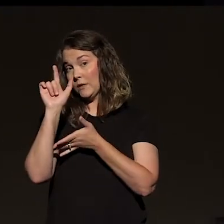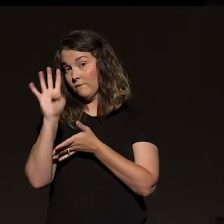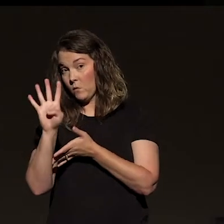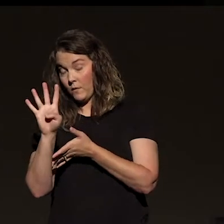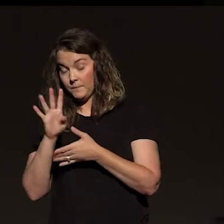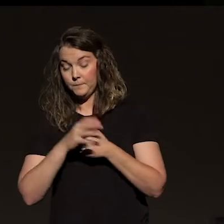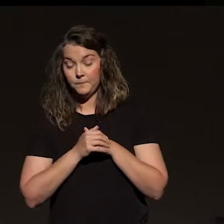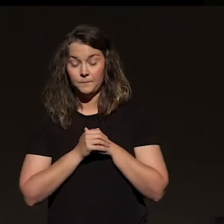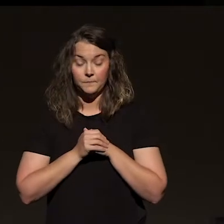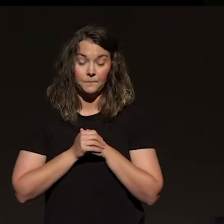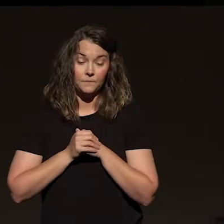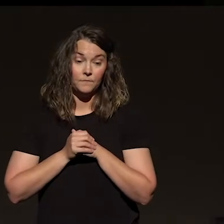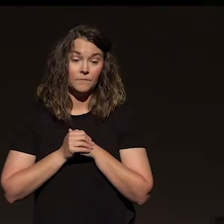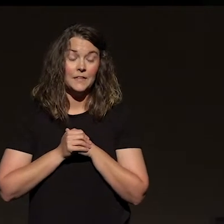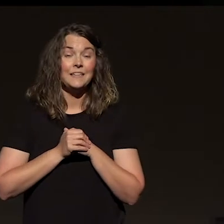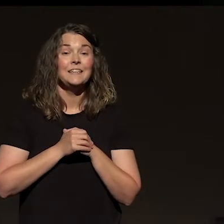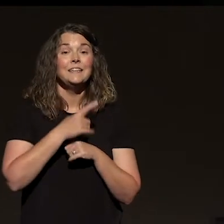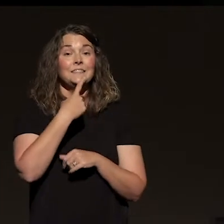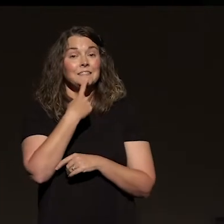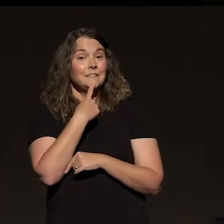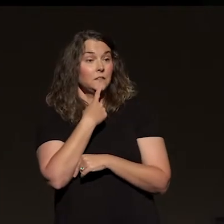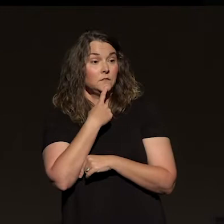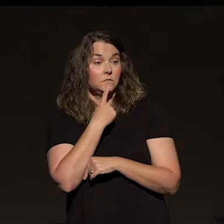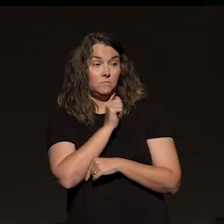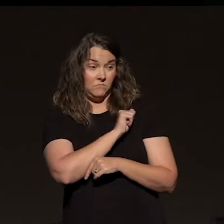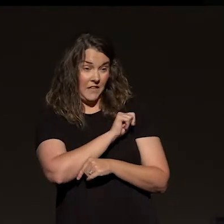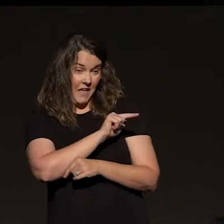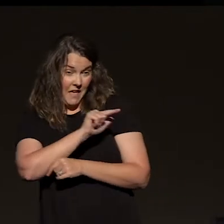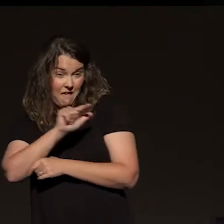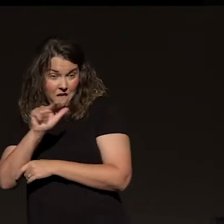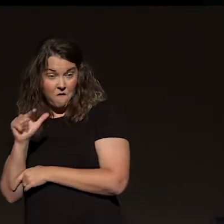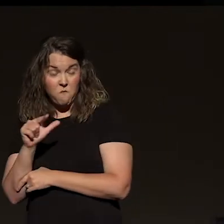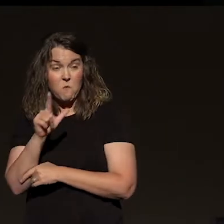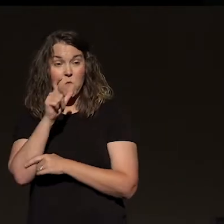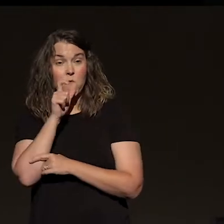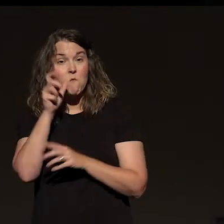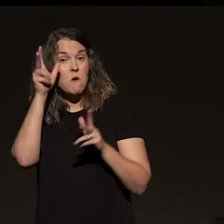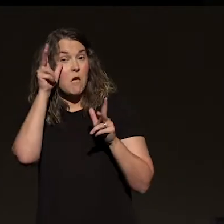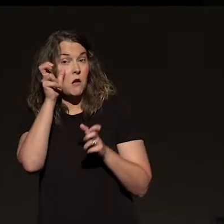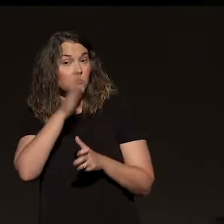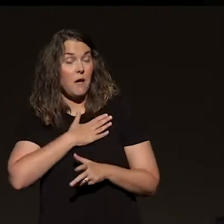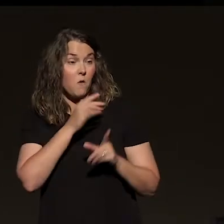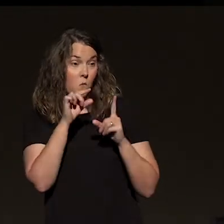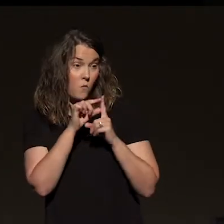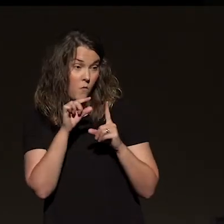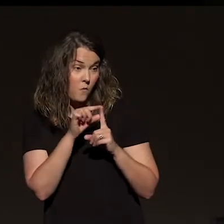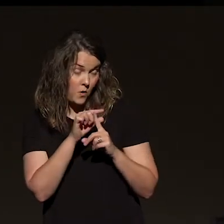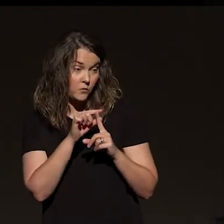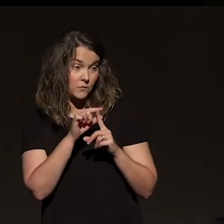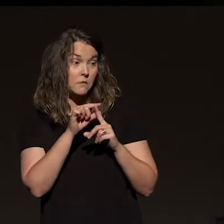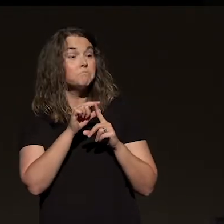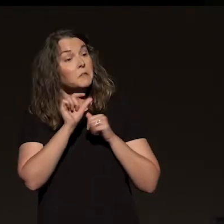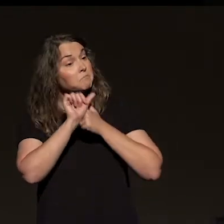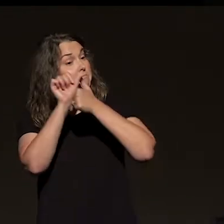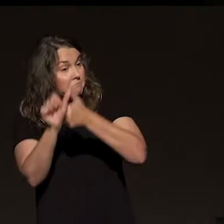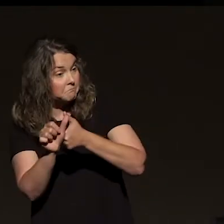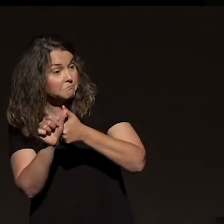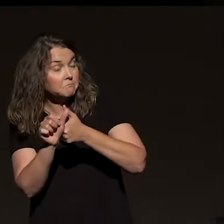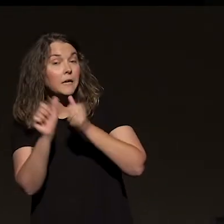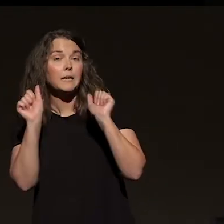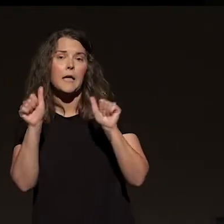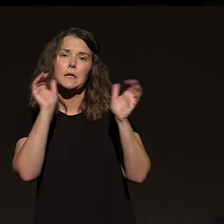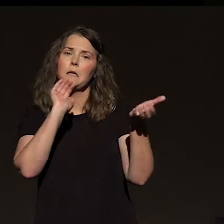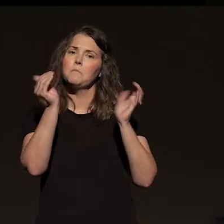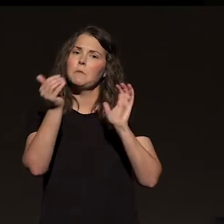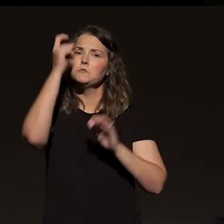said, right? He says, therefore, everyone who hears these words of mine and acts on them may be compared to